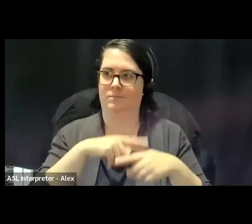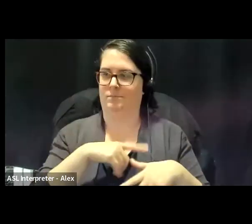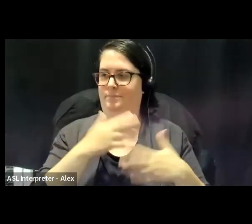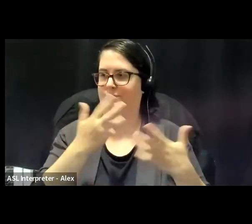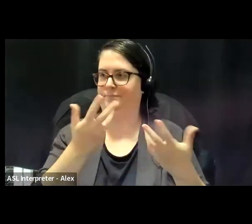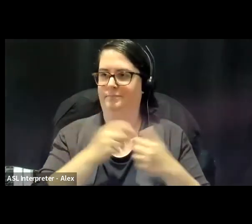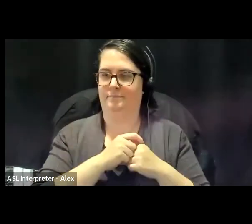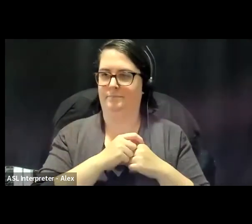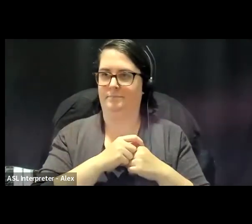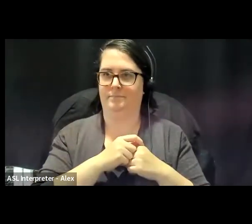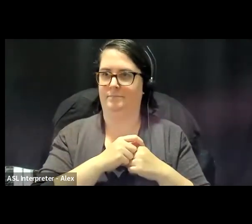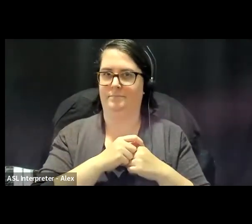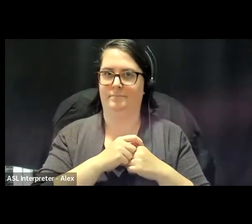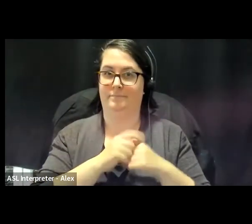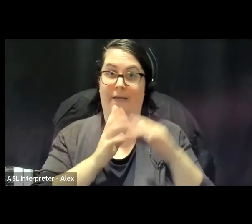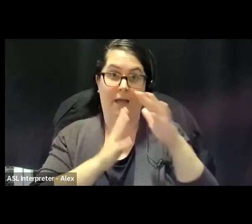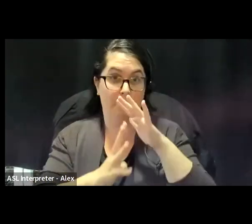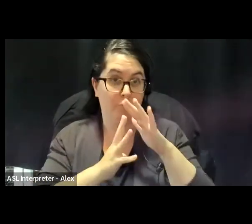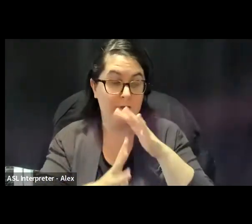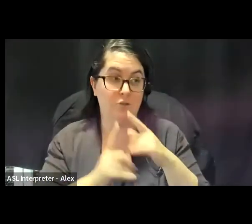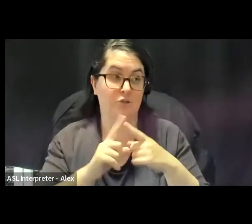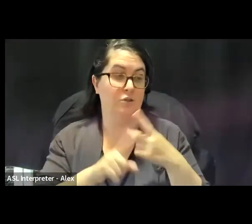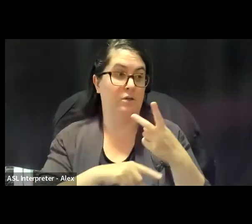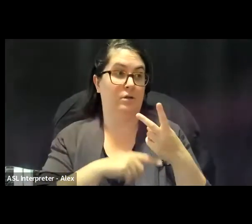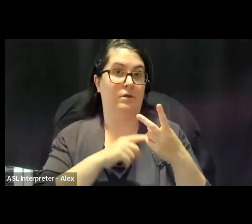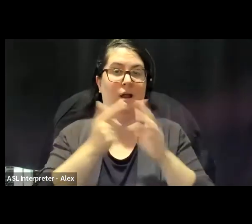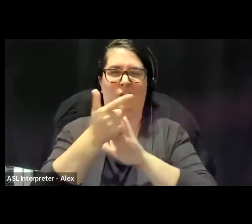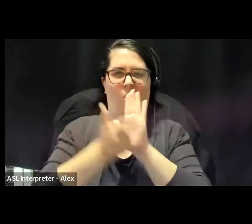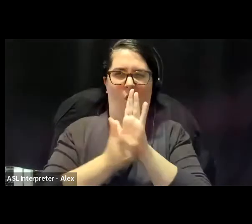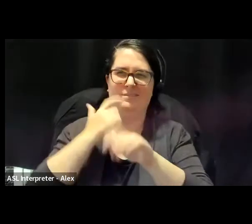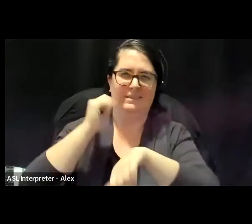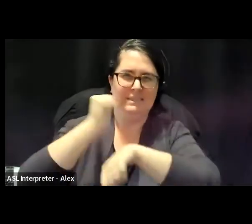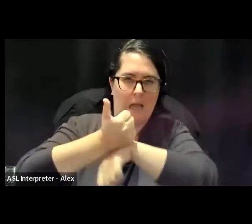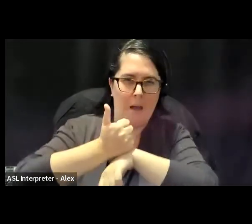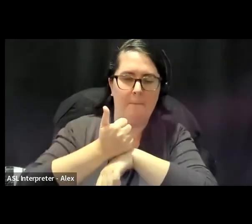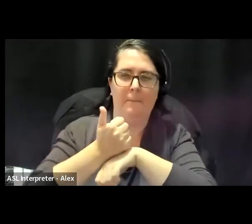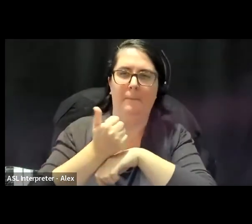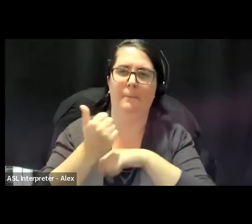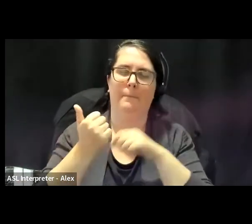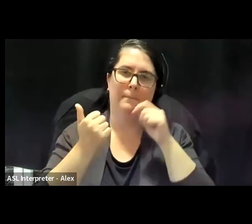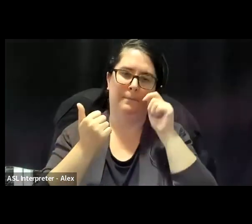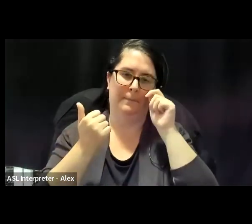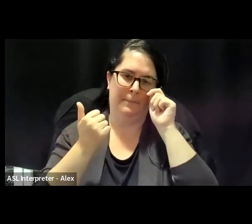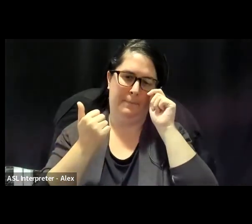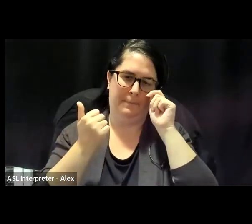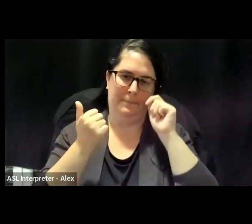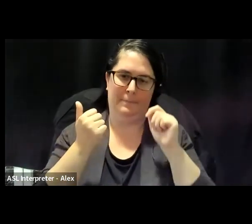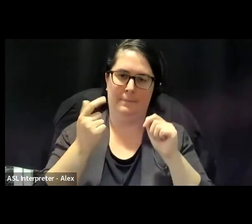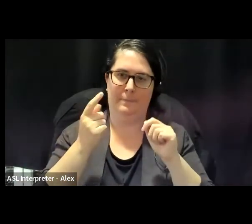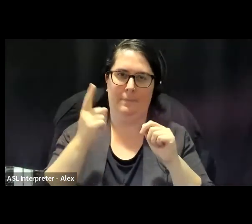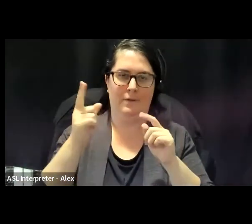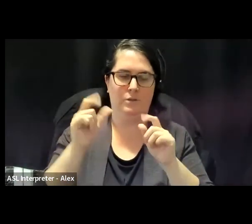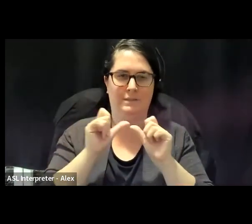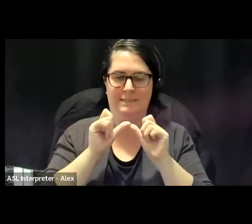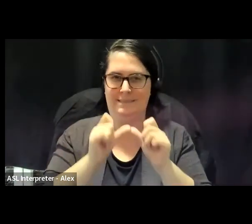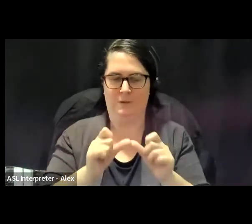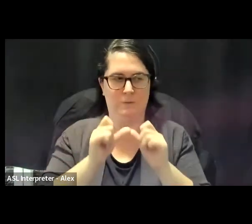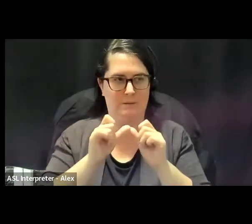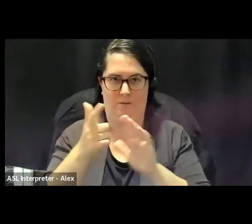immigration laws that they've, you know, are, are just continuously,